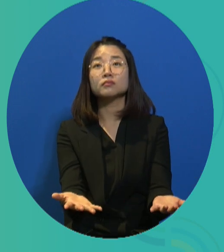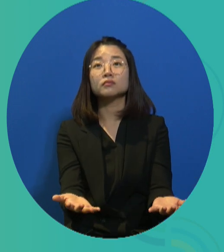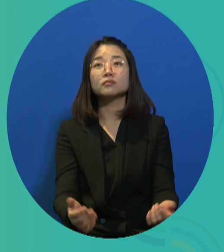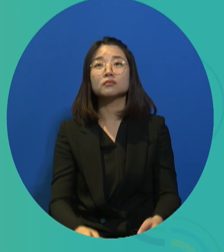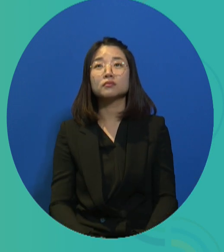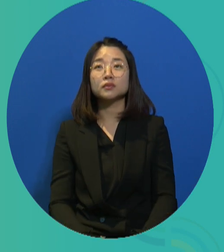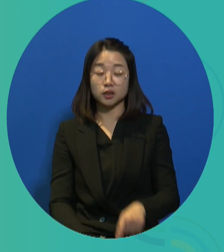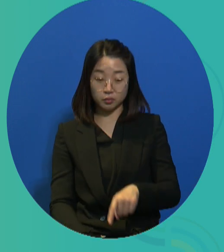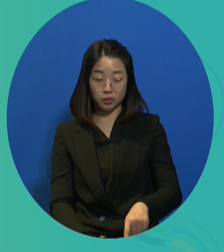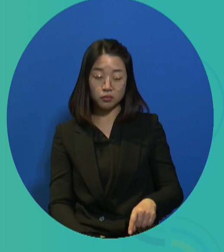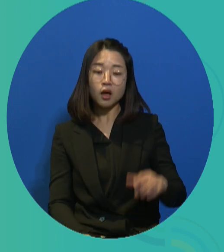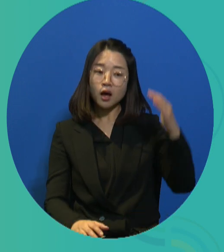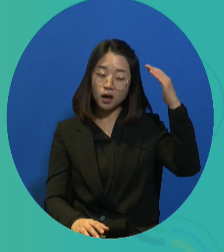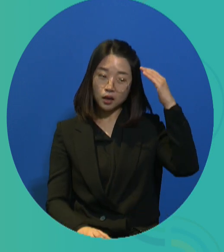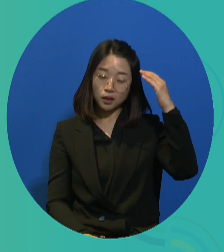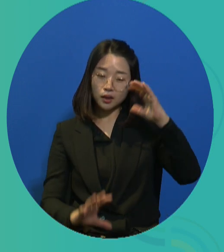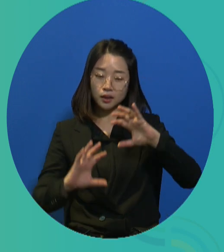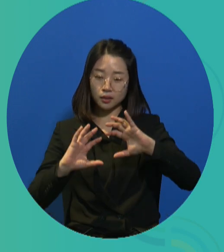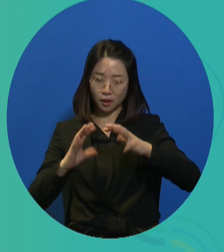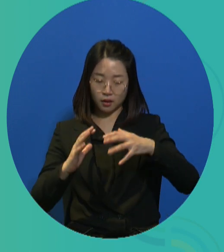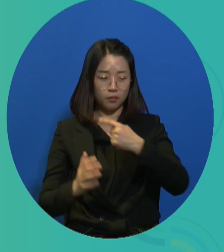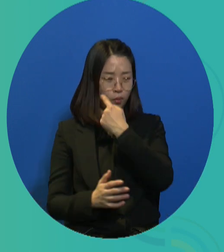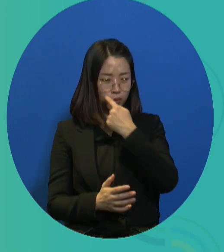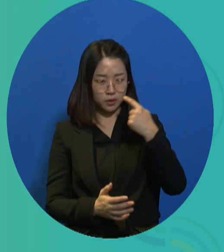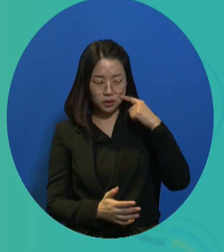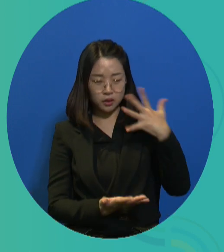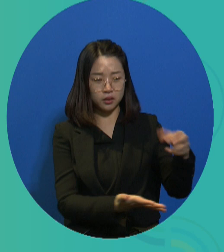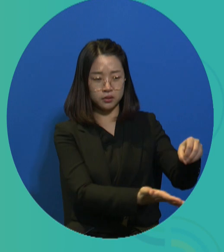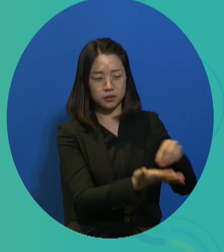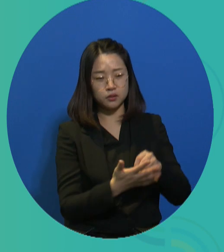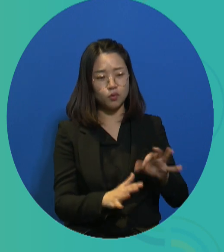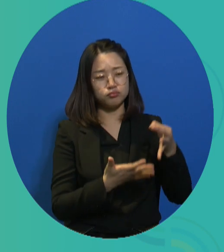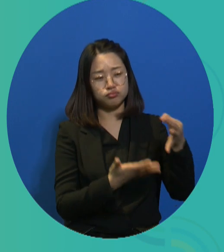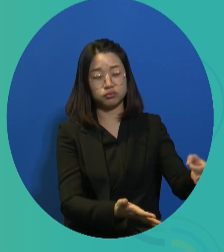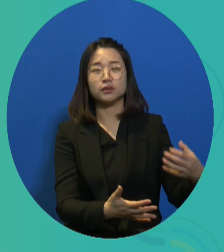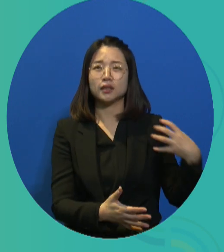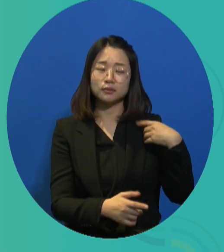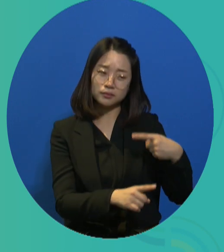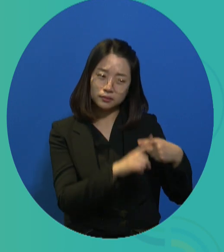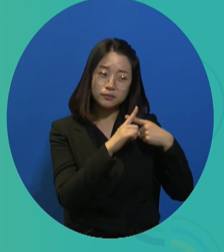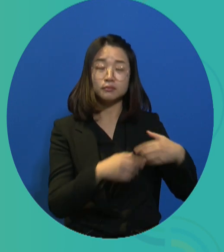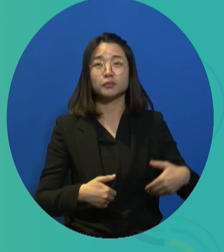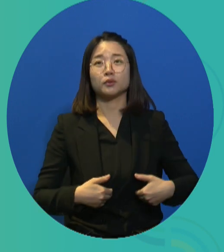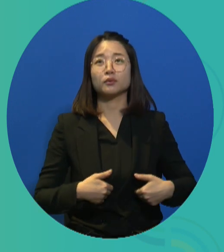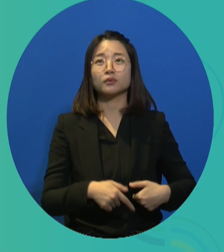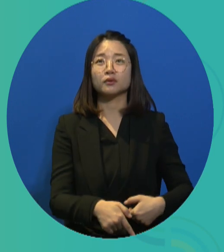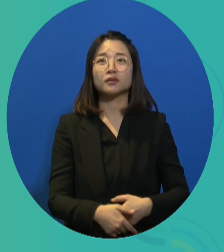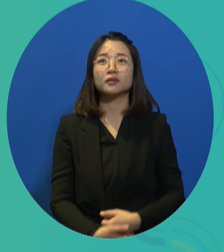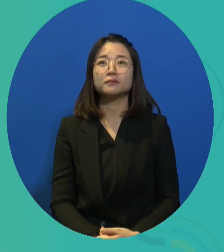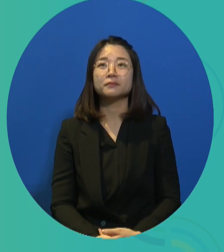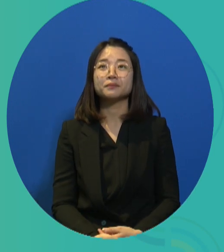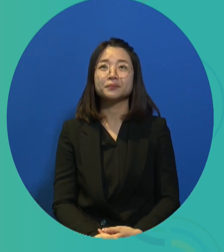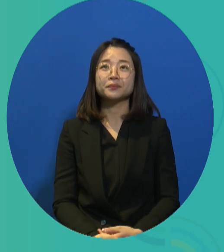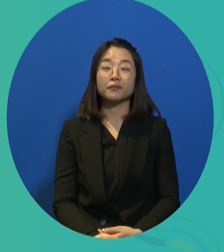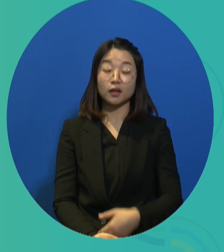repair maintenance sector. What's going to happen to these jobs? The government should protect these jobs.